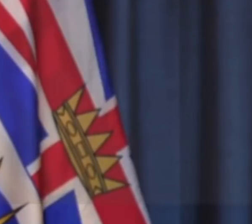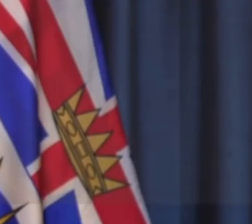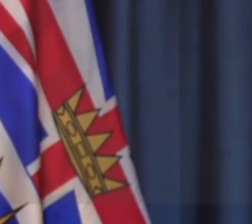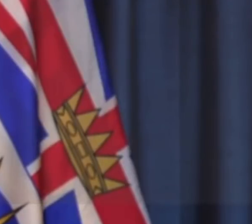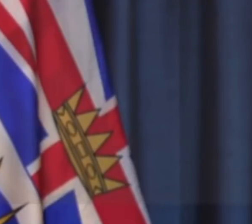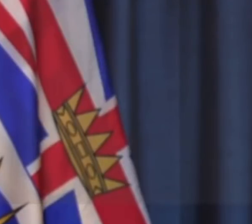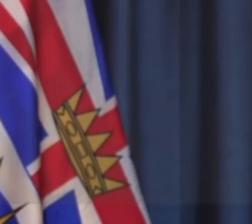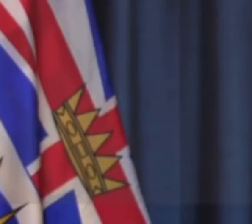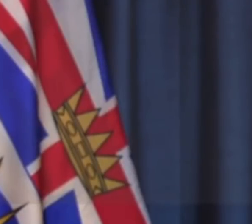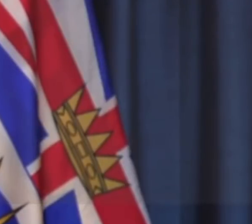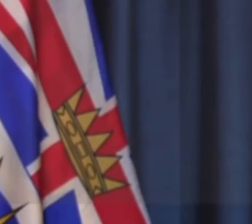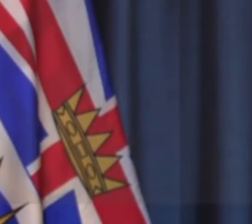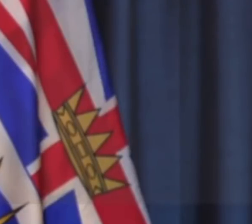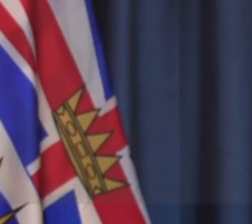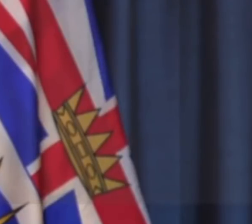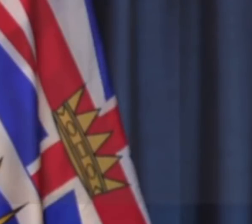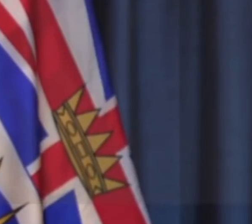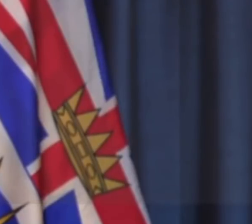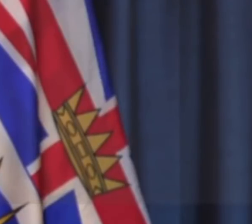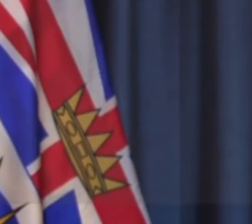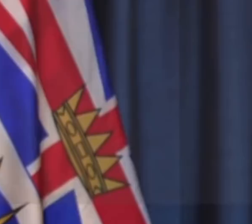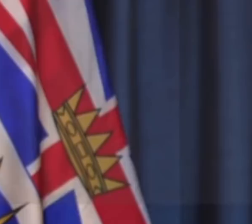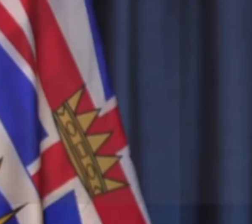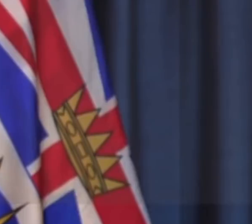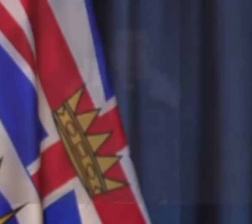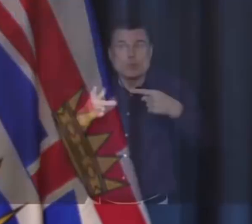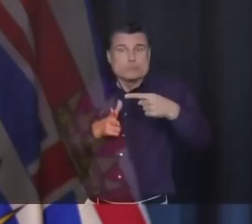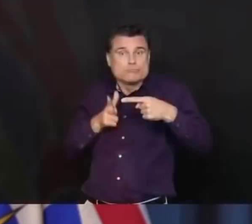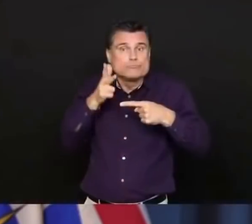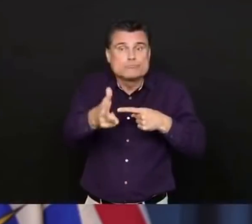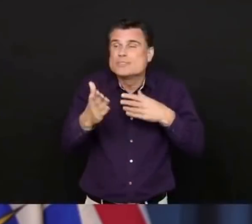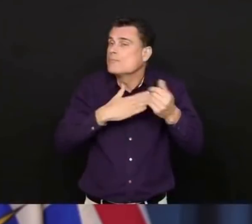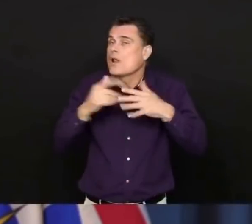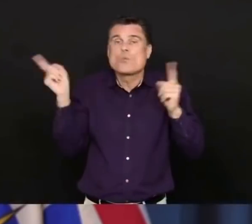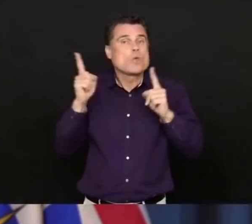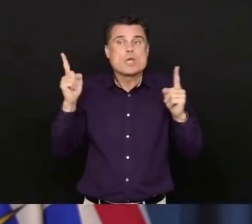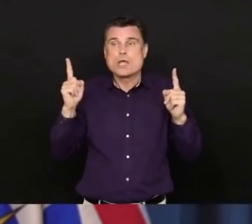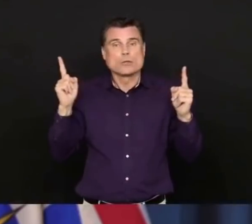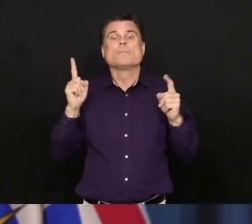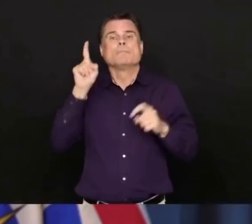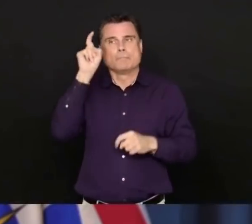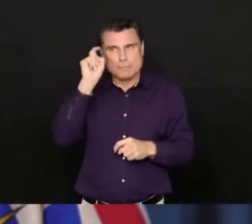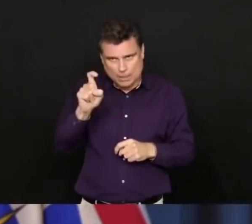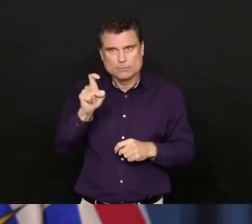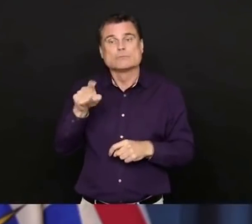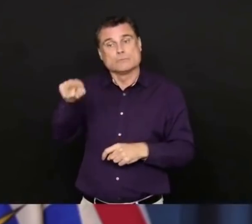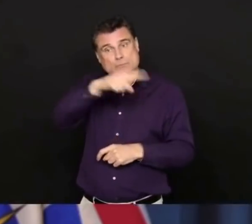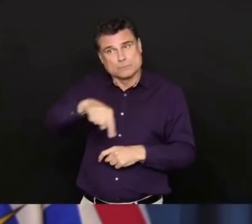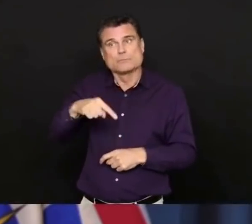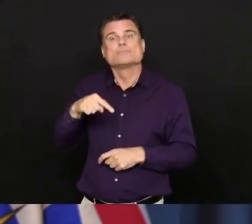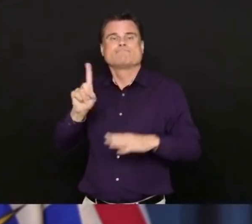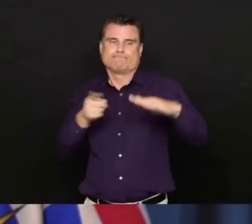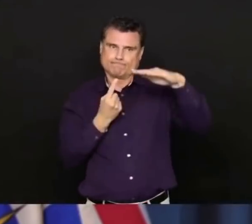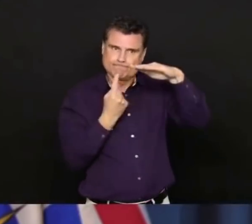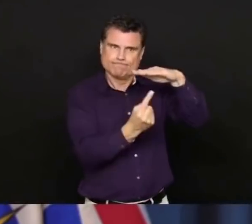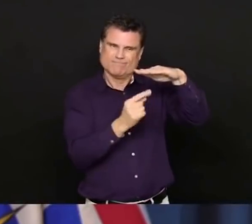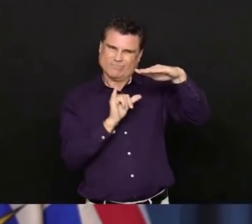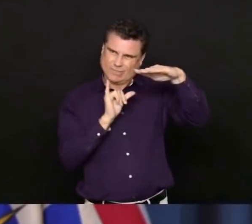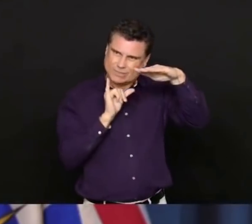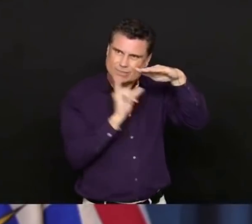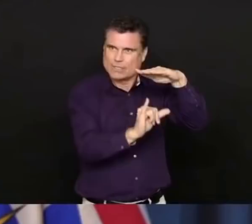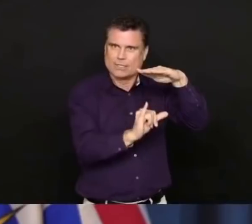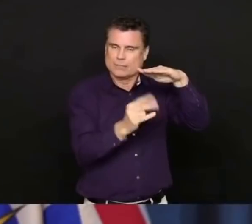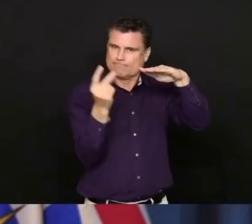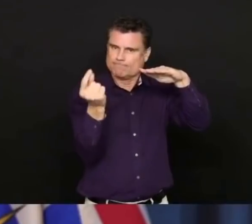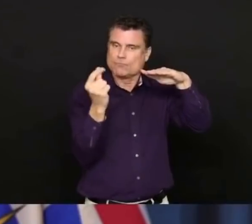coming back and people coming see from other parts of the world where this disease is causing havoc in some cases. We